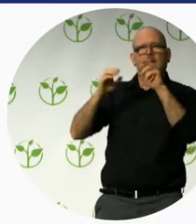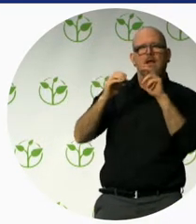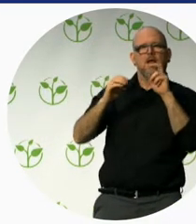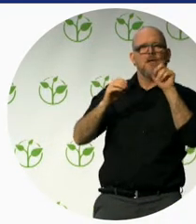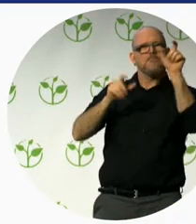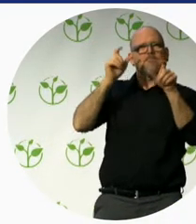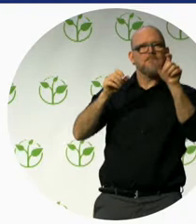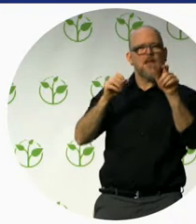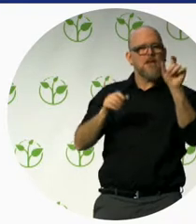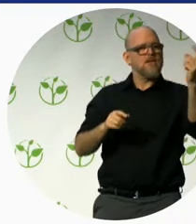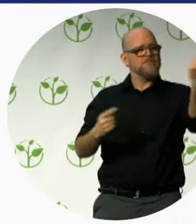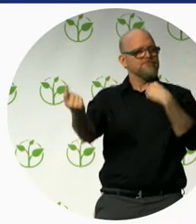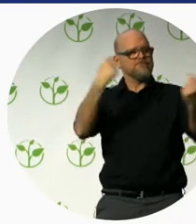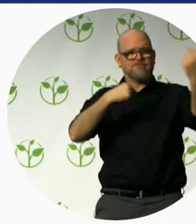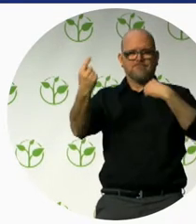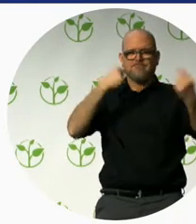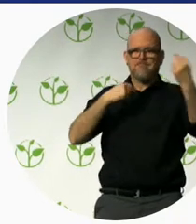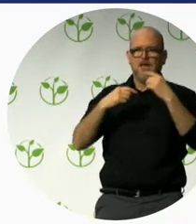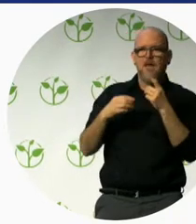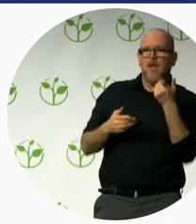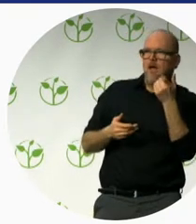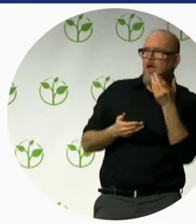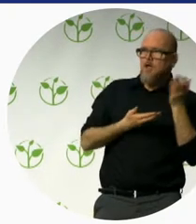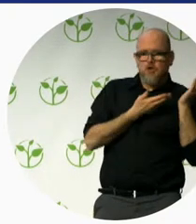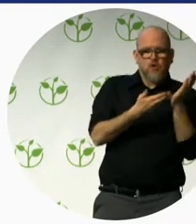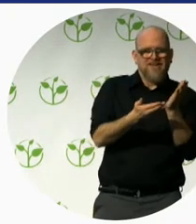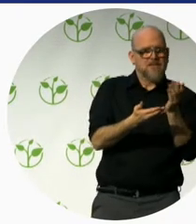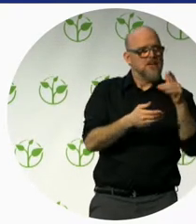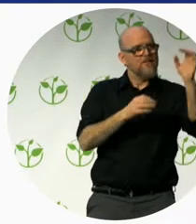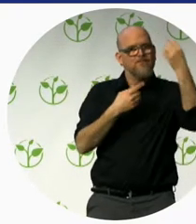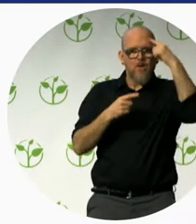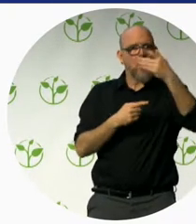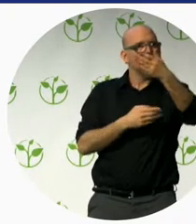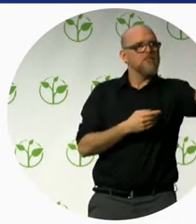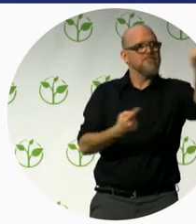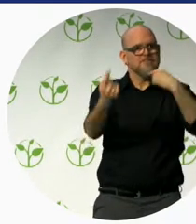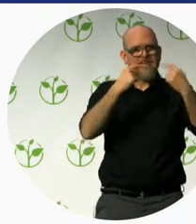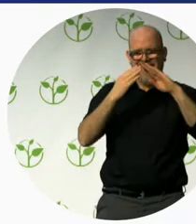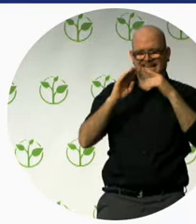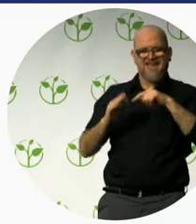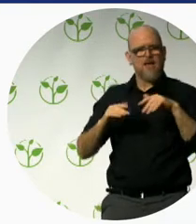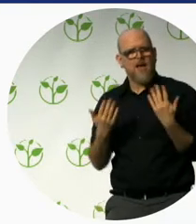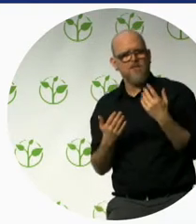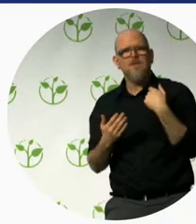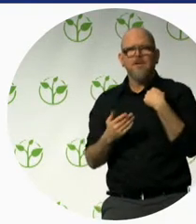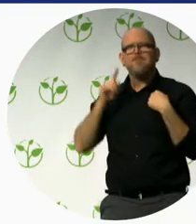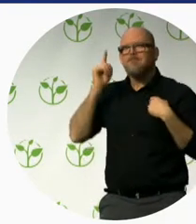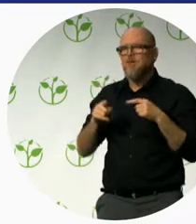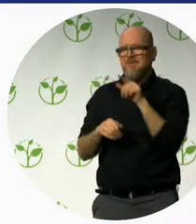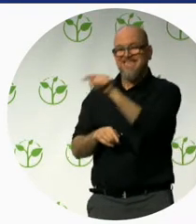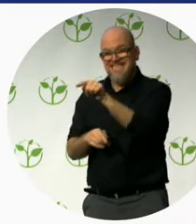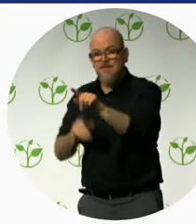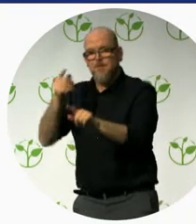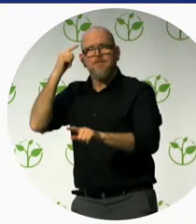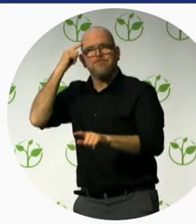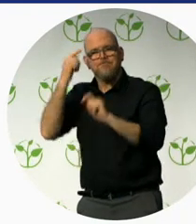persons, different services from the city. They get to know accessibility as a subject. They were